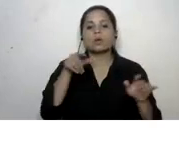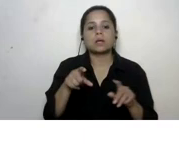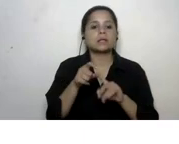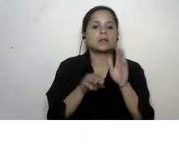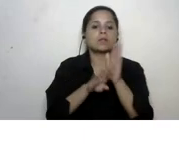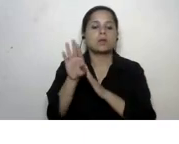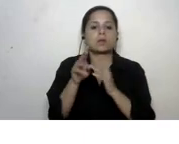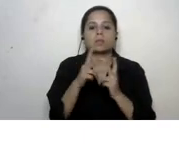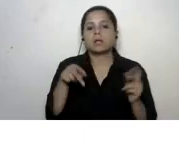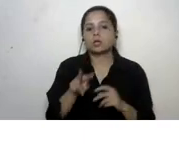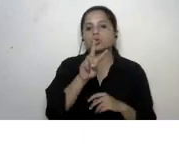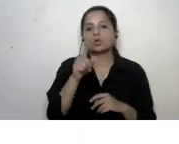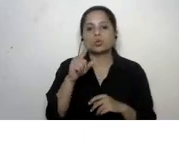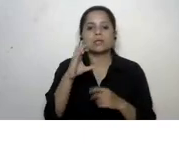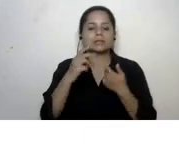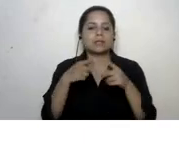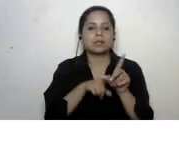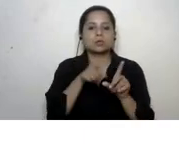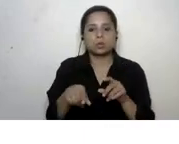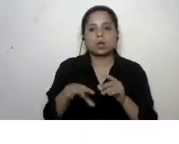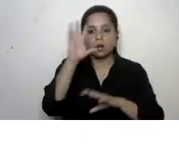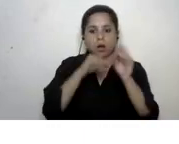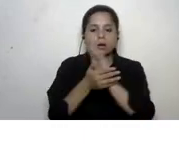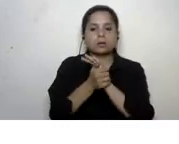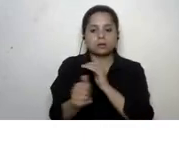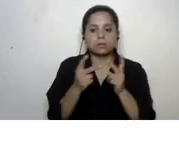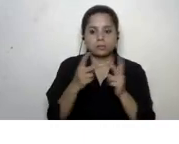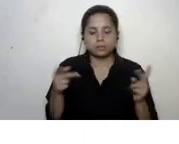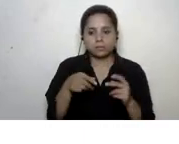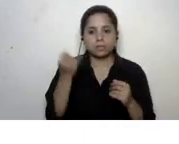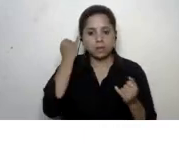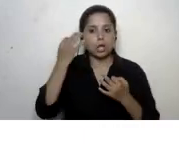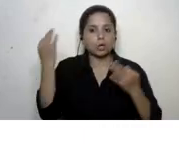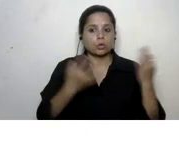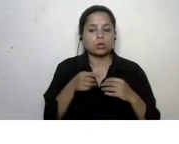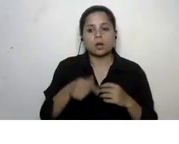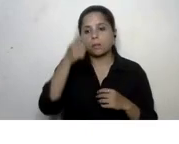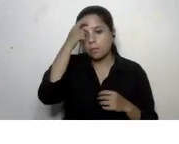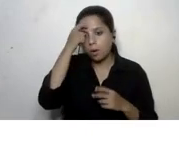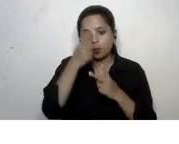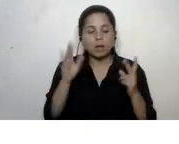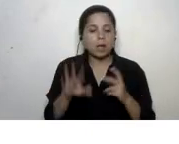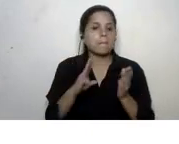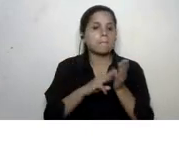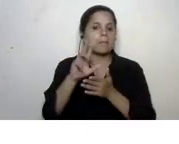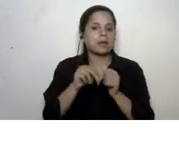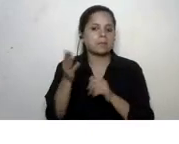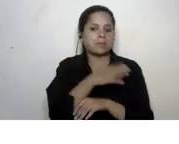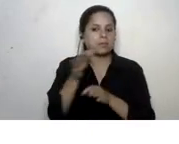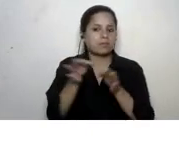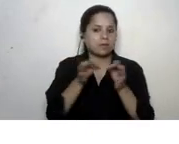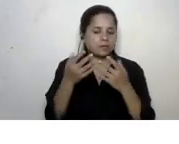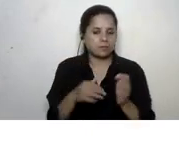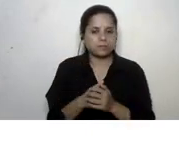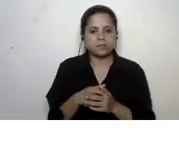these 21st century skills in our learners thinking of solutions and innovations to the problems that meena just mentioned in the